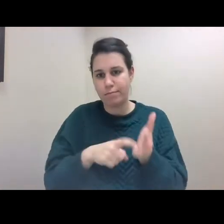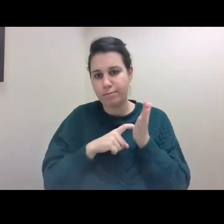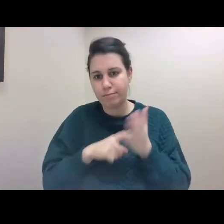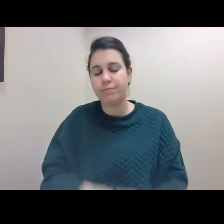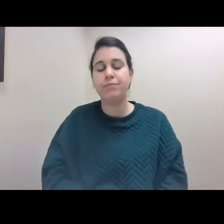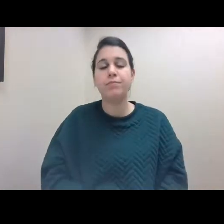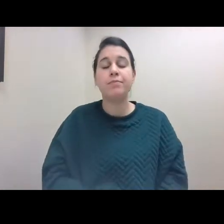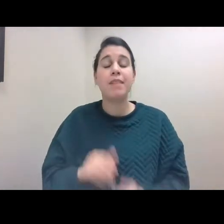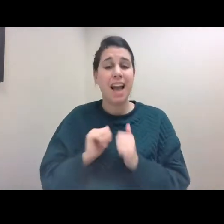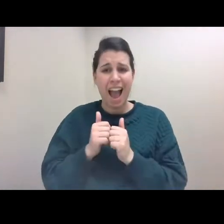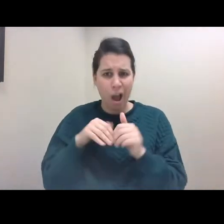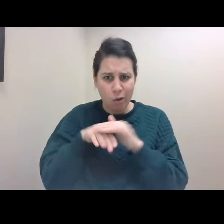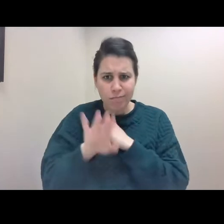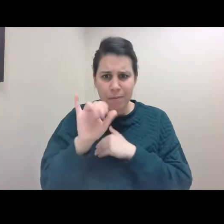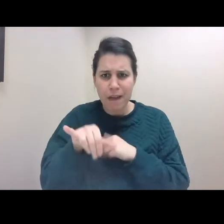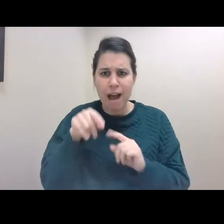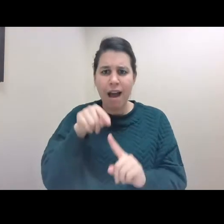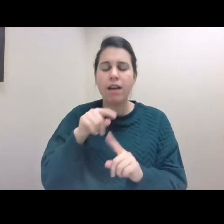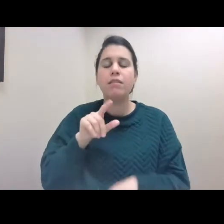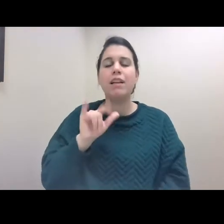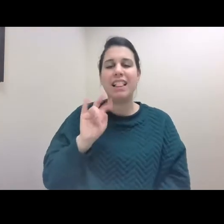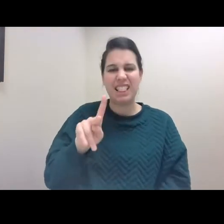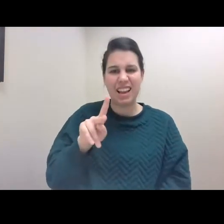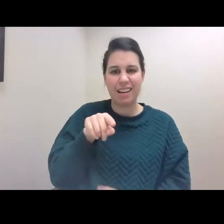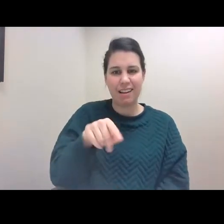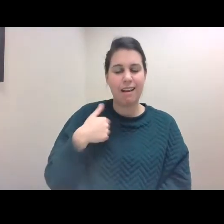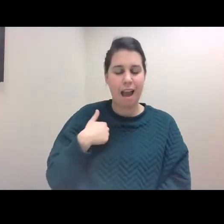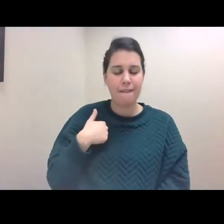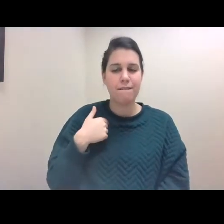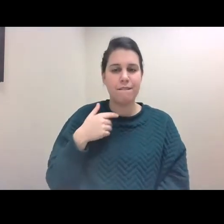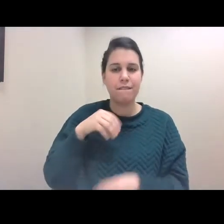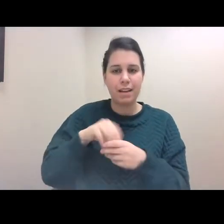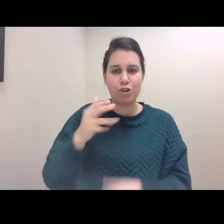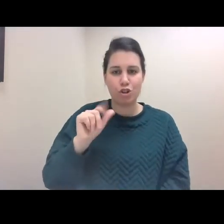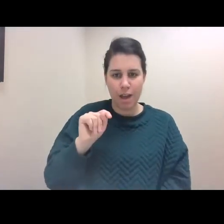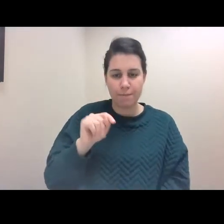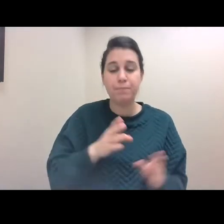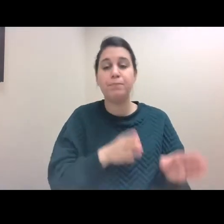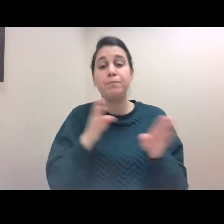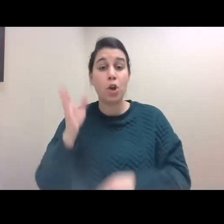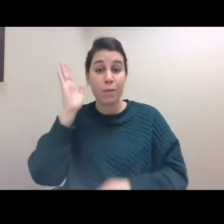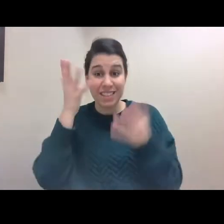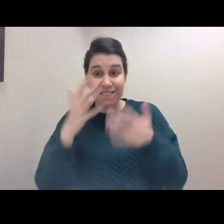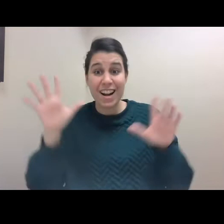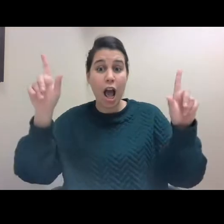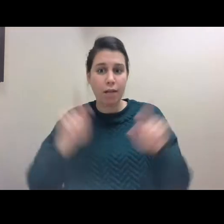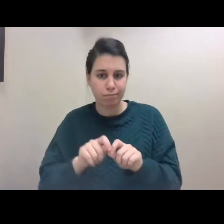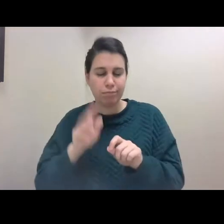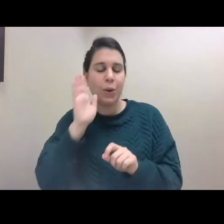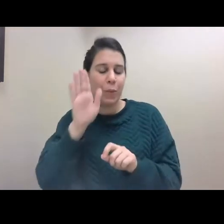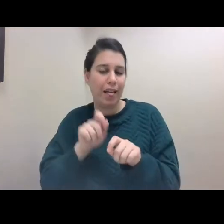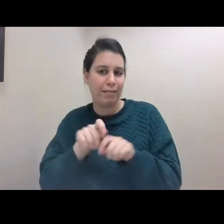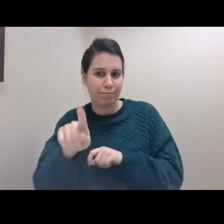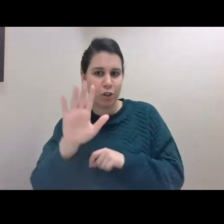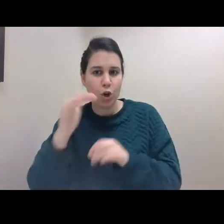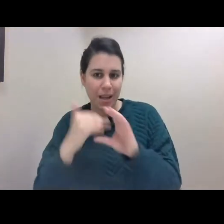is that we'll post a link to the form in the chat. There will also be a link at the end of the presentation, and to the email address